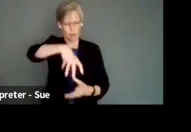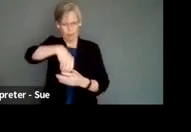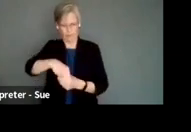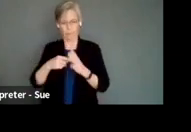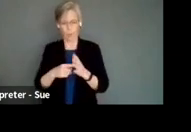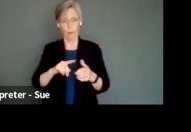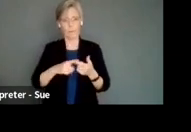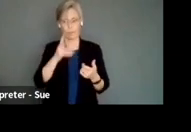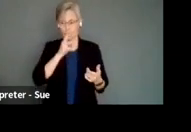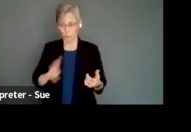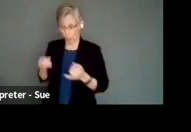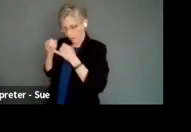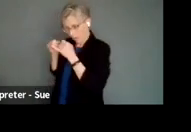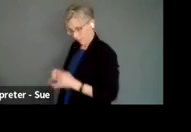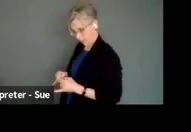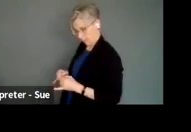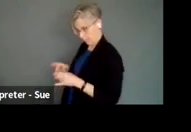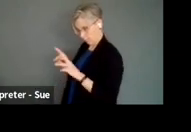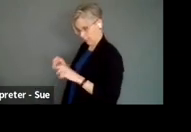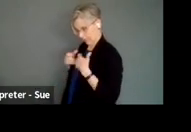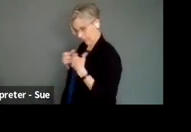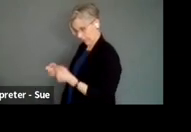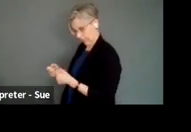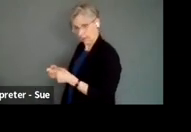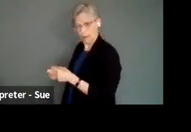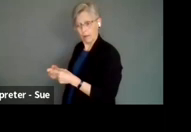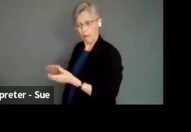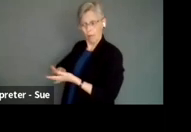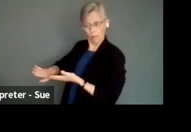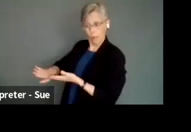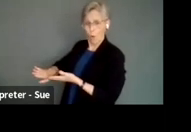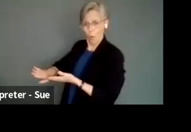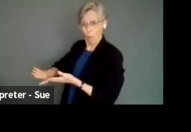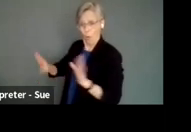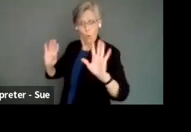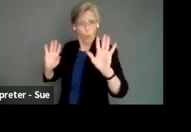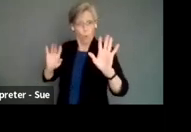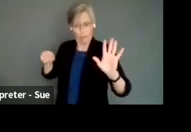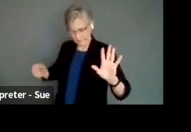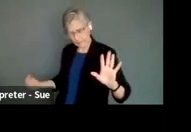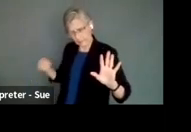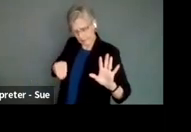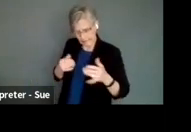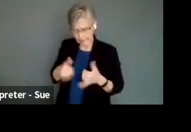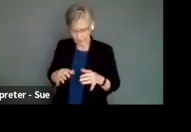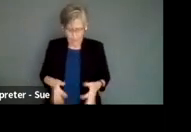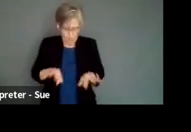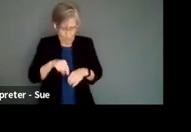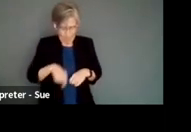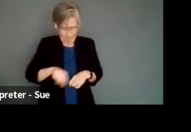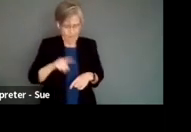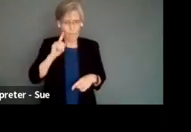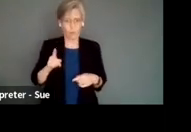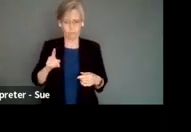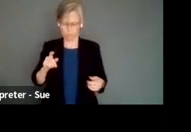that individual healing or the power of it. That is still a fundamental component of the, of radical healing of any sort of